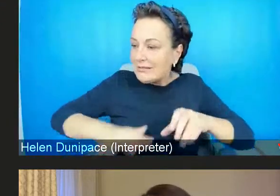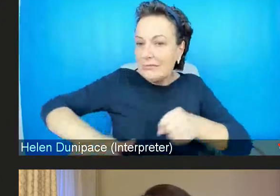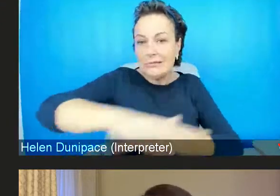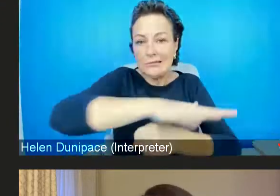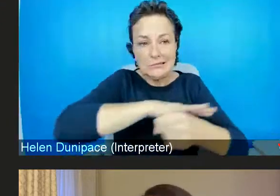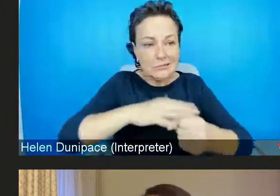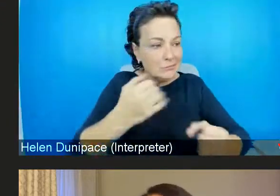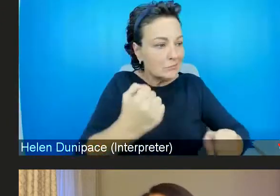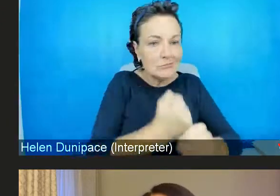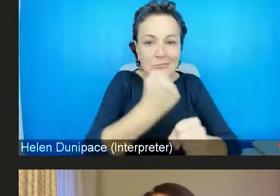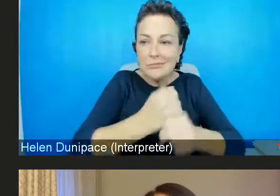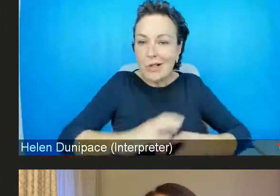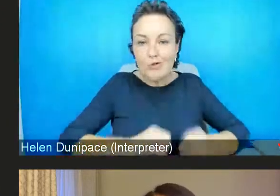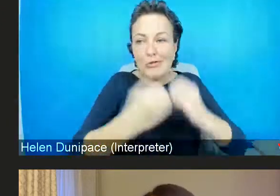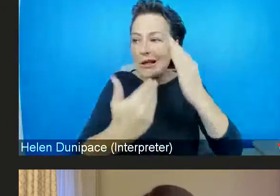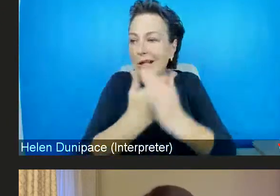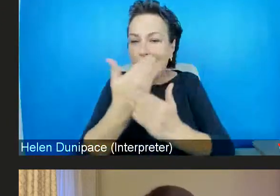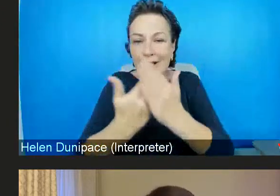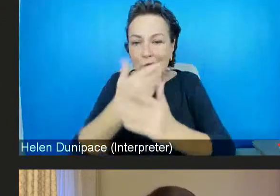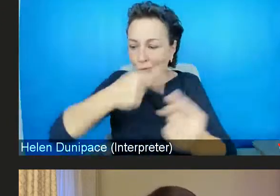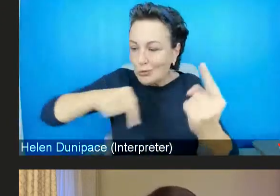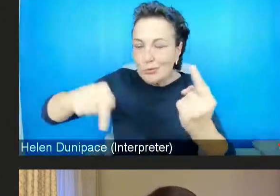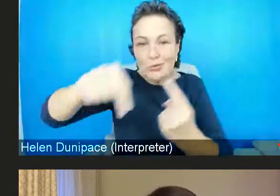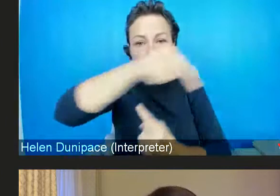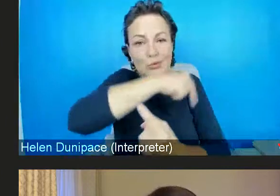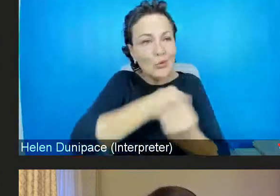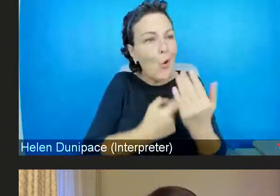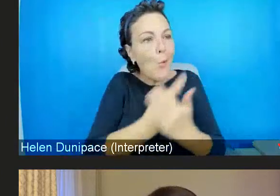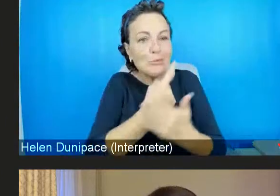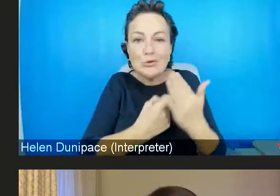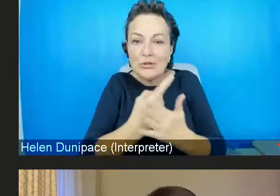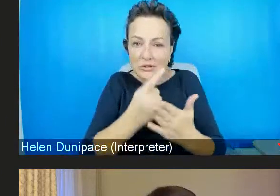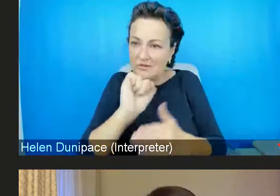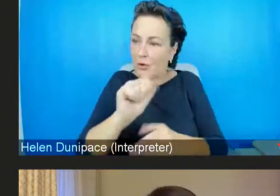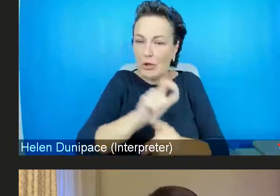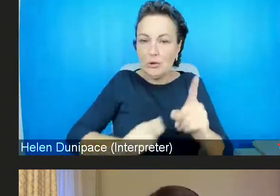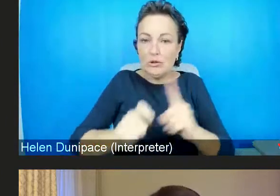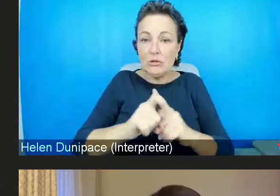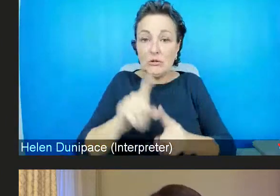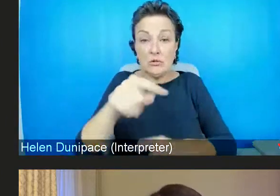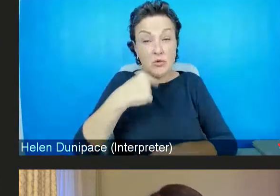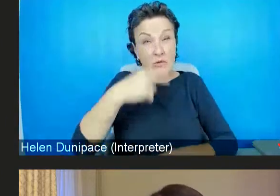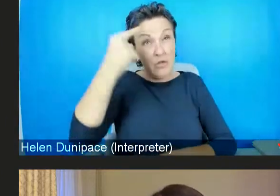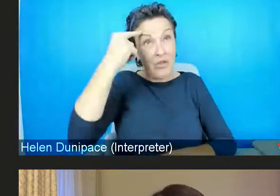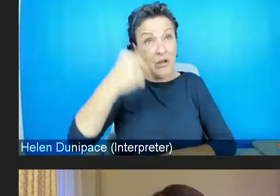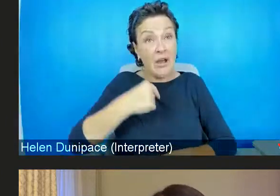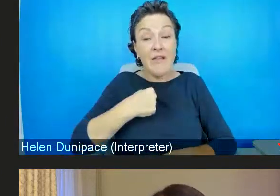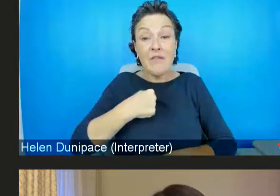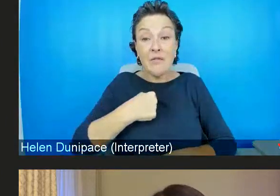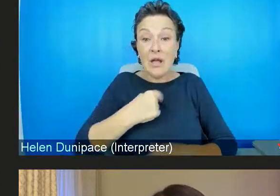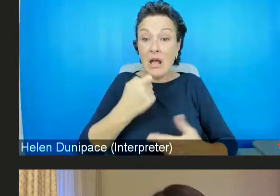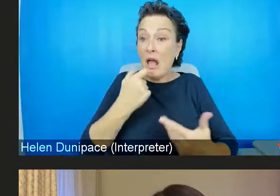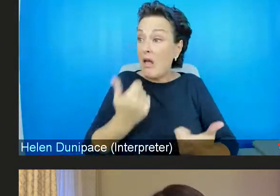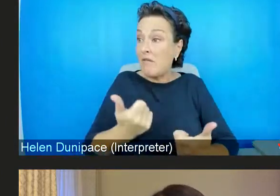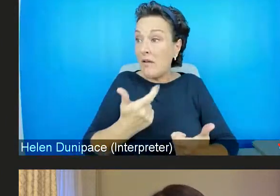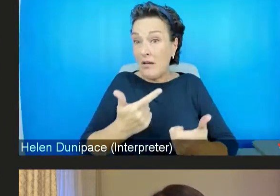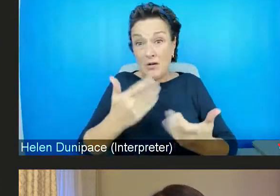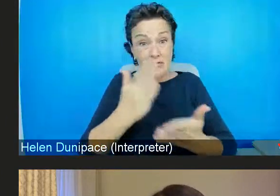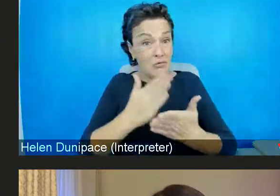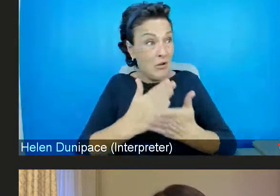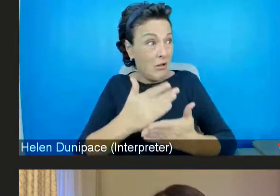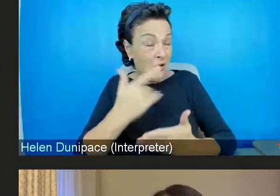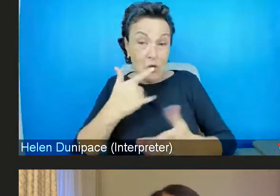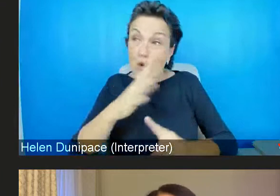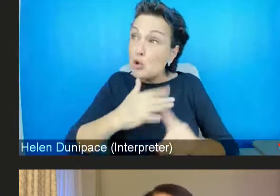But if if we have falling social capital, falling social connections, a hollowing out of the